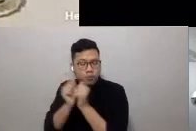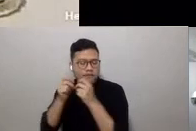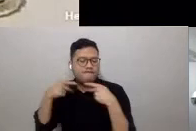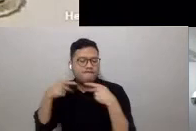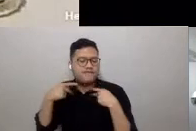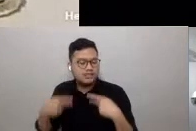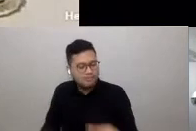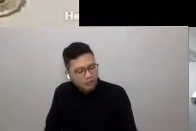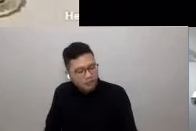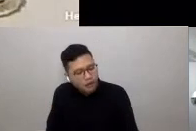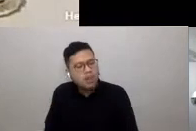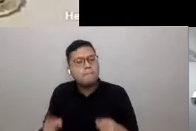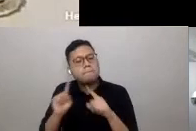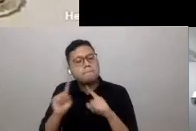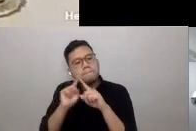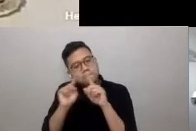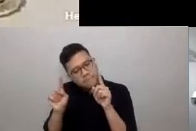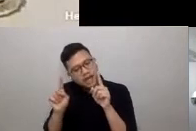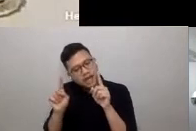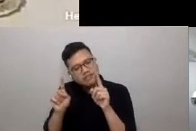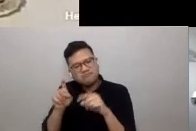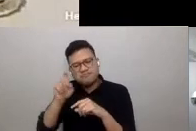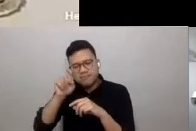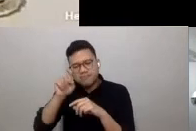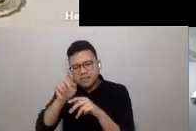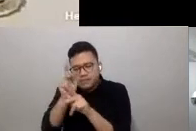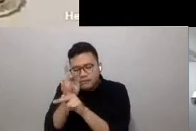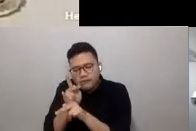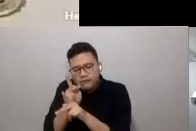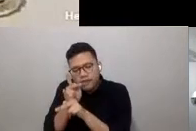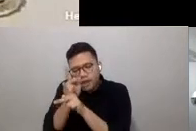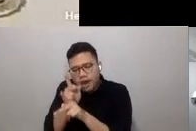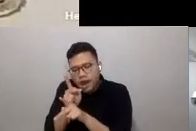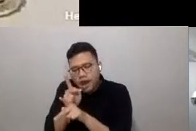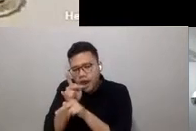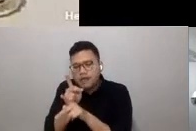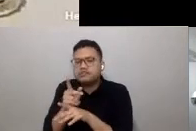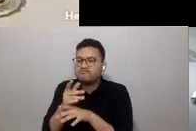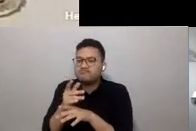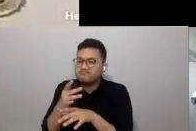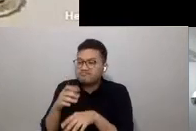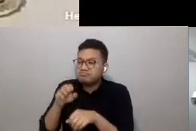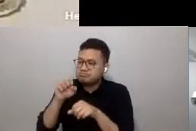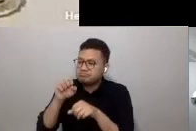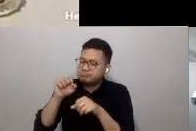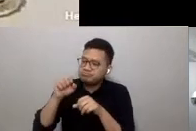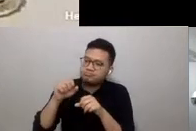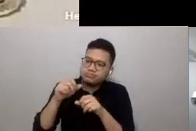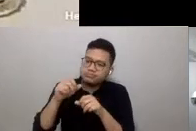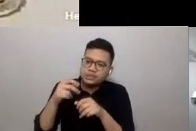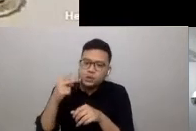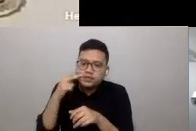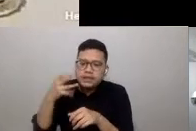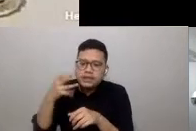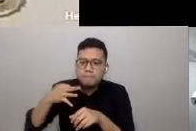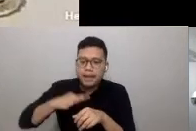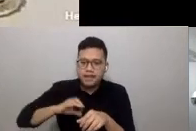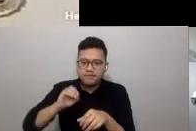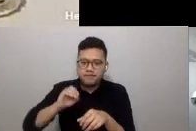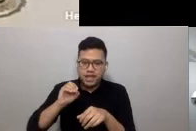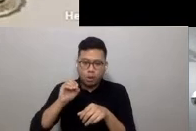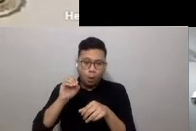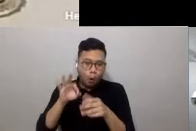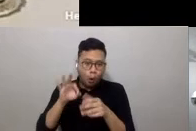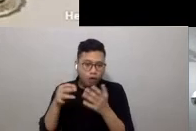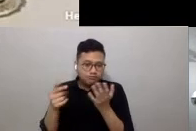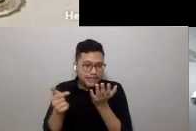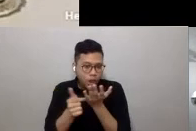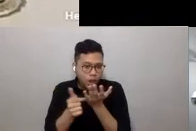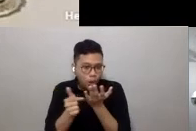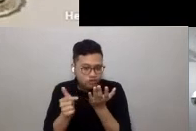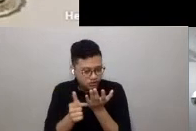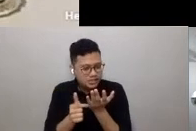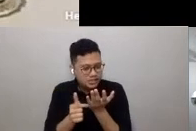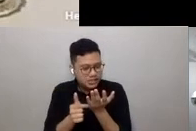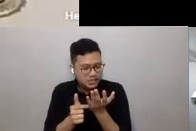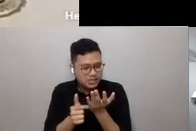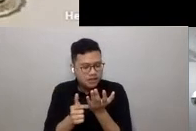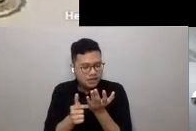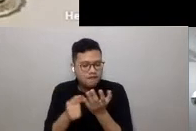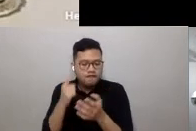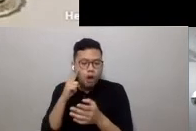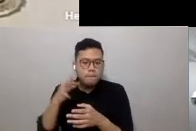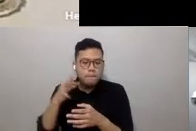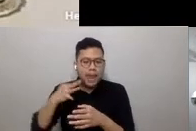permit, but we need to be conscious of technology's potential to decentralise activities for the greater benefit of